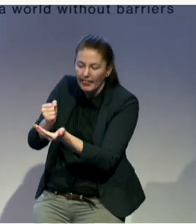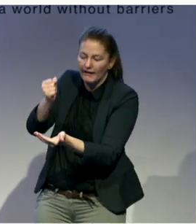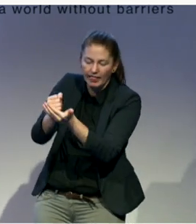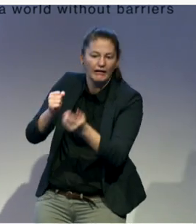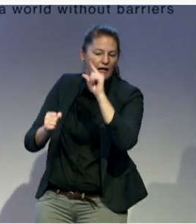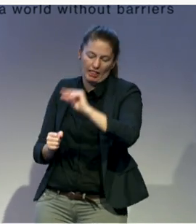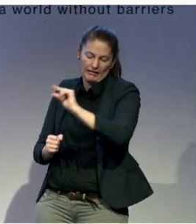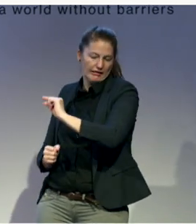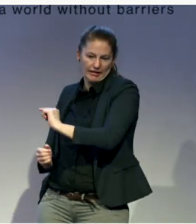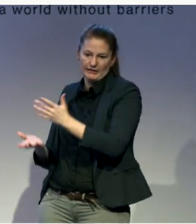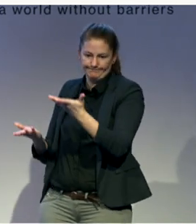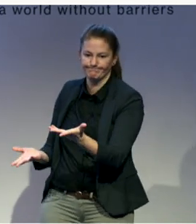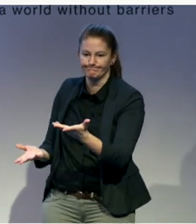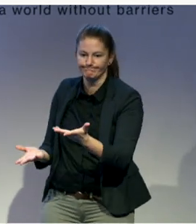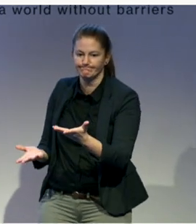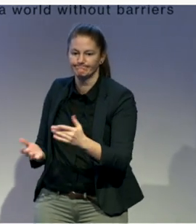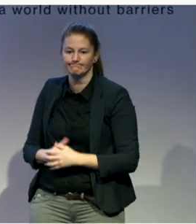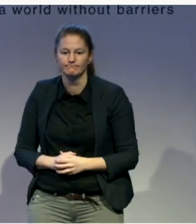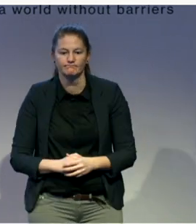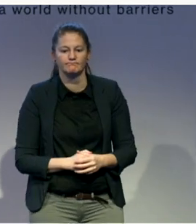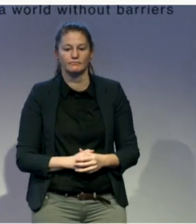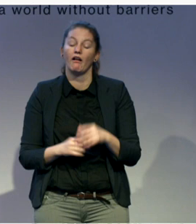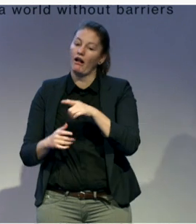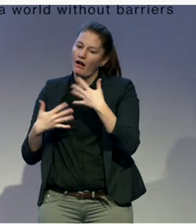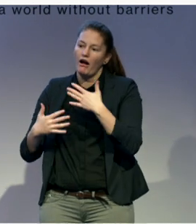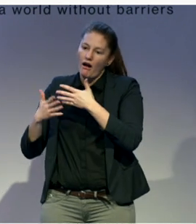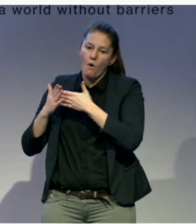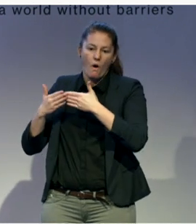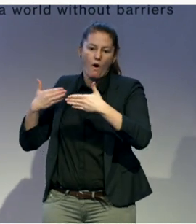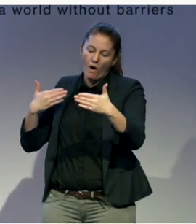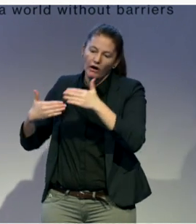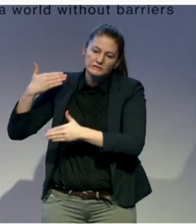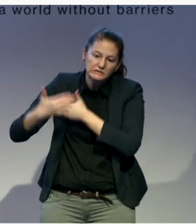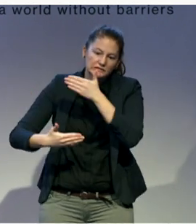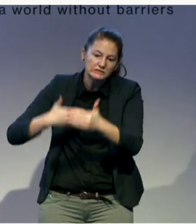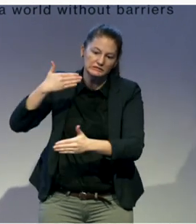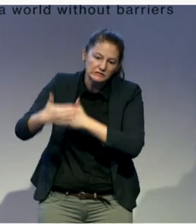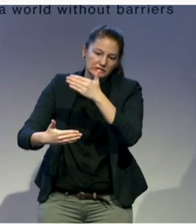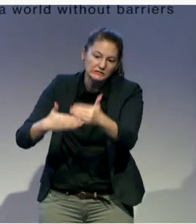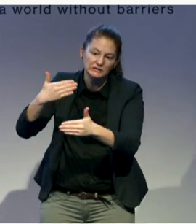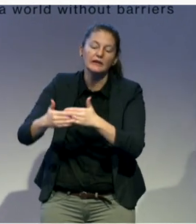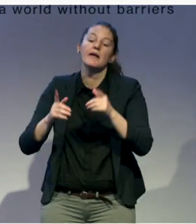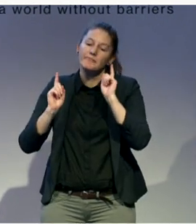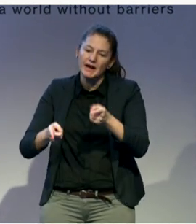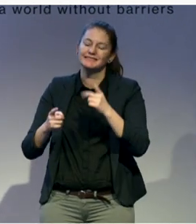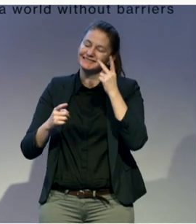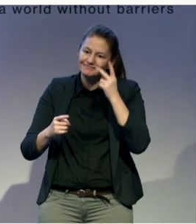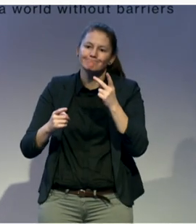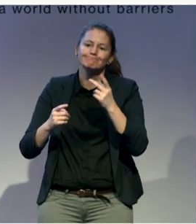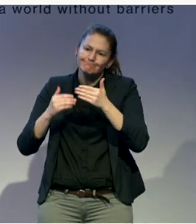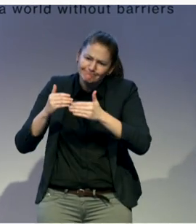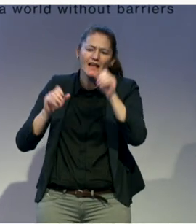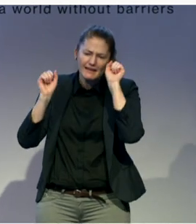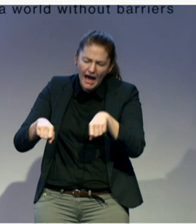But we've gone a long way, and there's hope in lots of places, led by many of the countries and organizations who are here